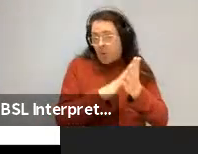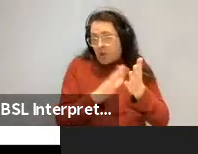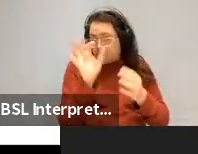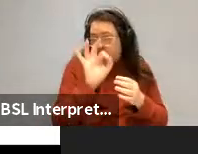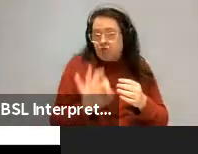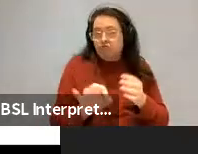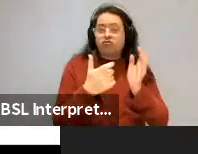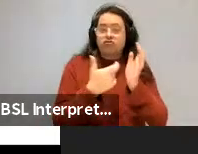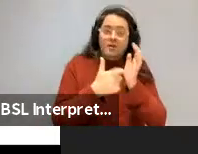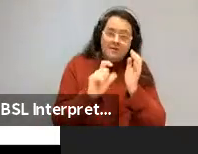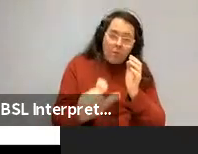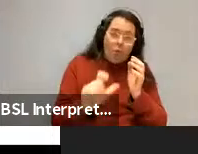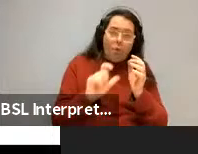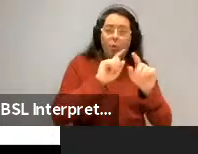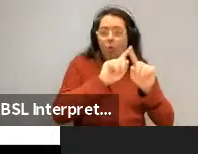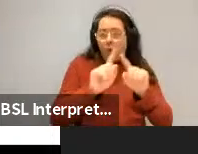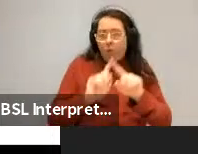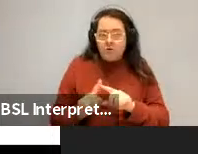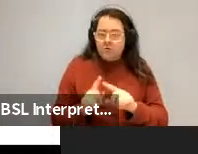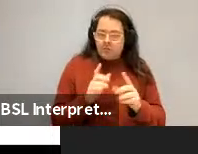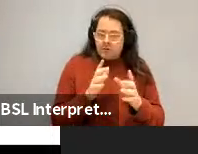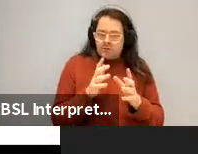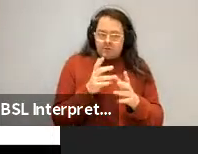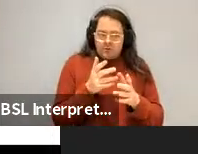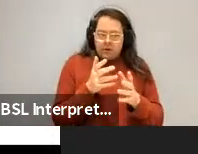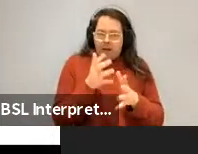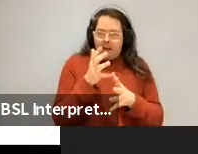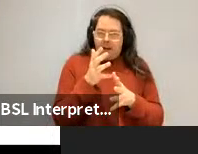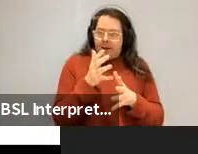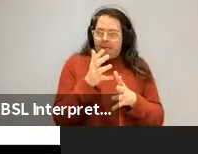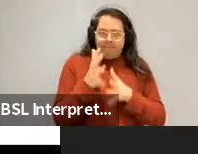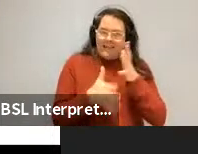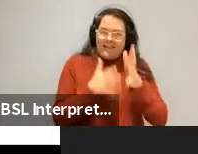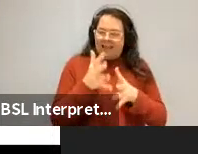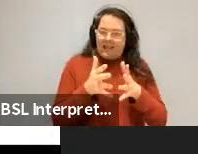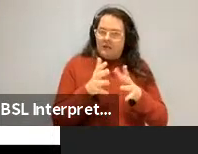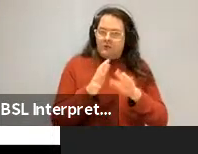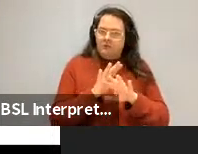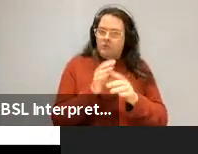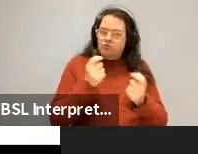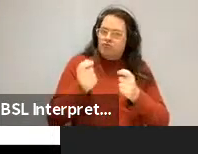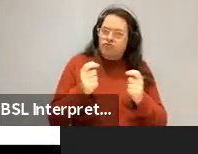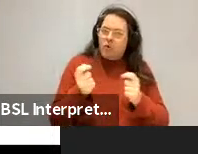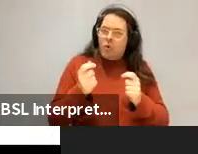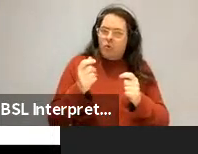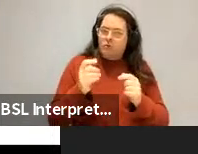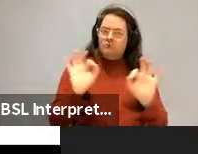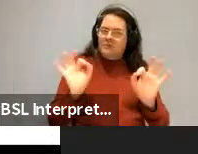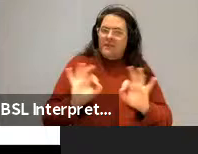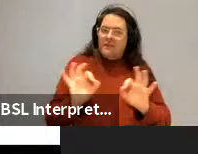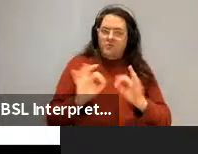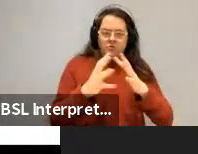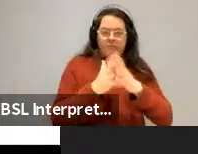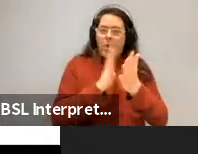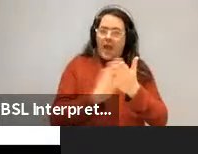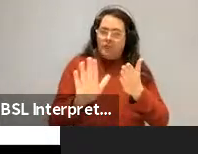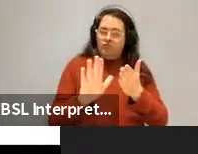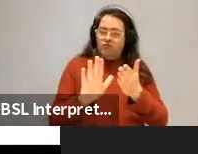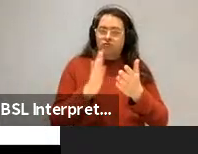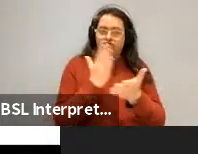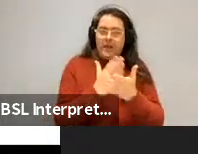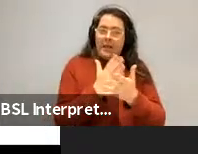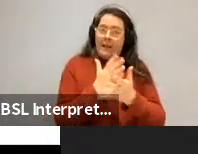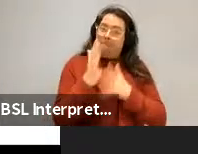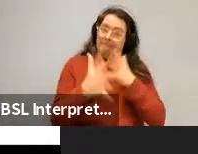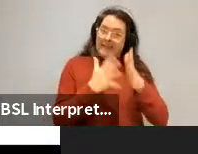clauses. And these meanings aren't controlled across these two experiments. So in particular, the meaning of a WH question is a focus. I've drawn